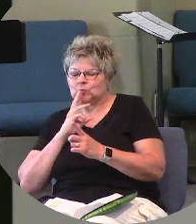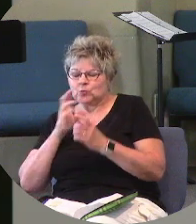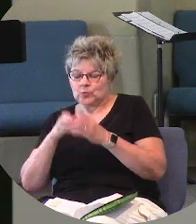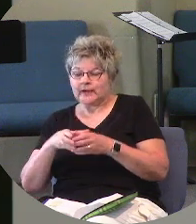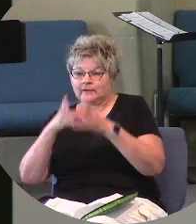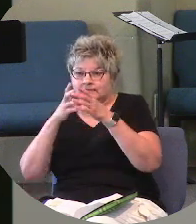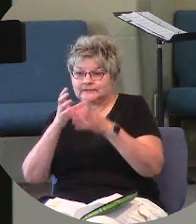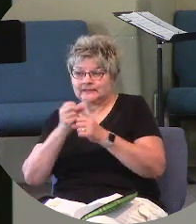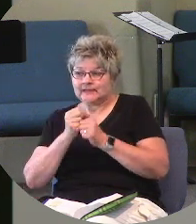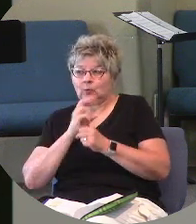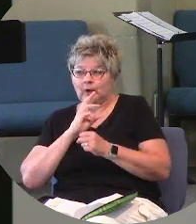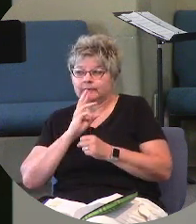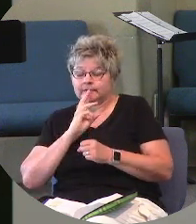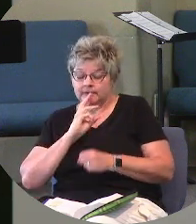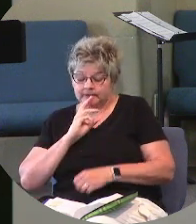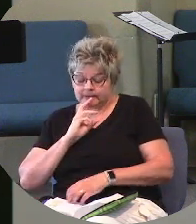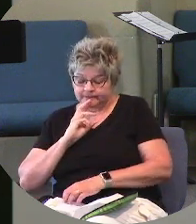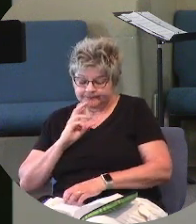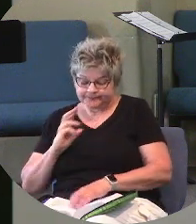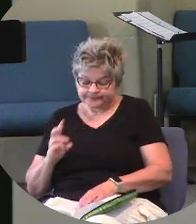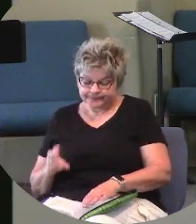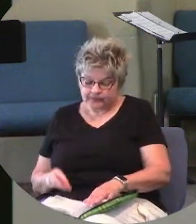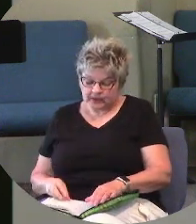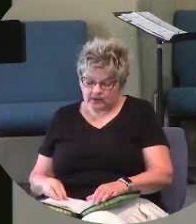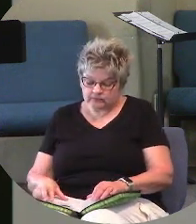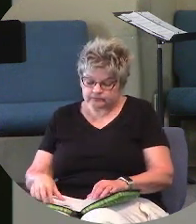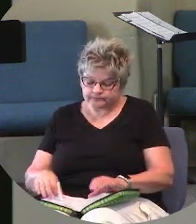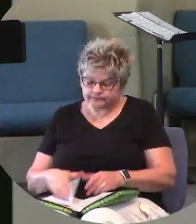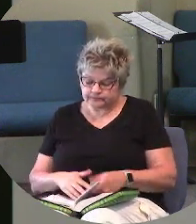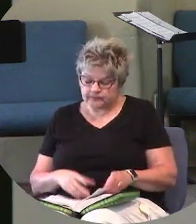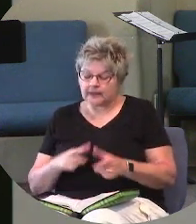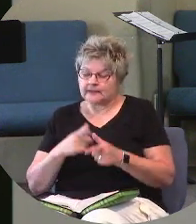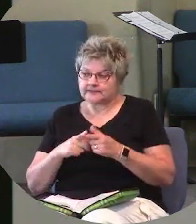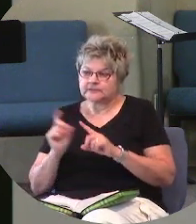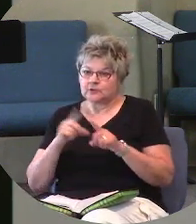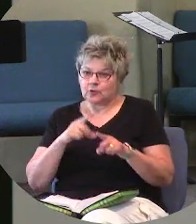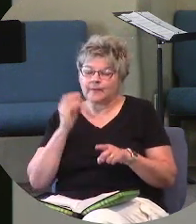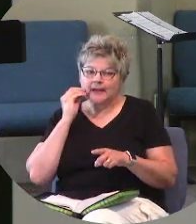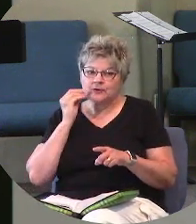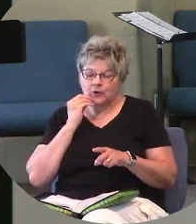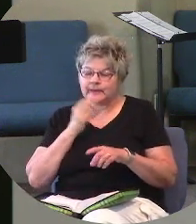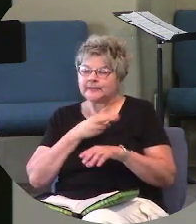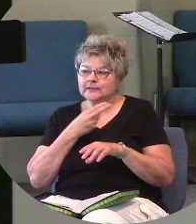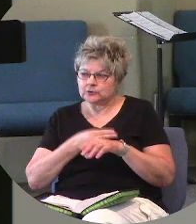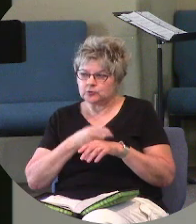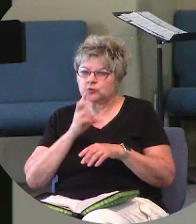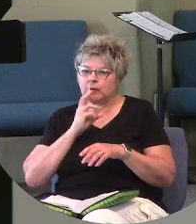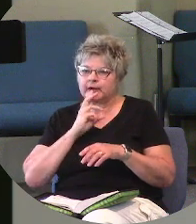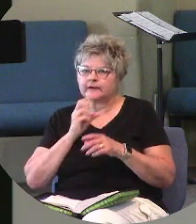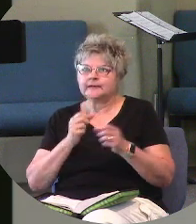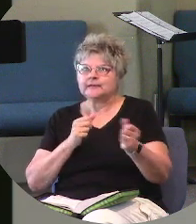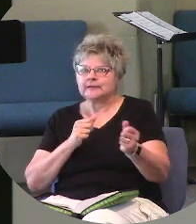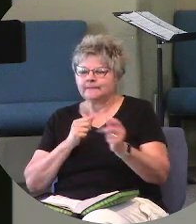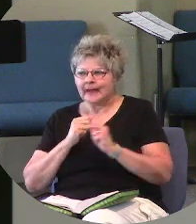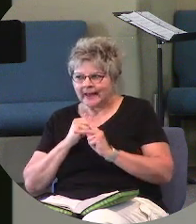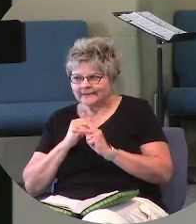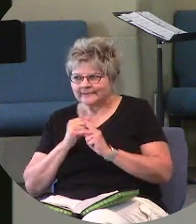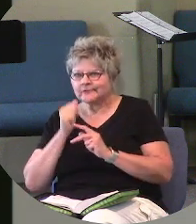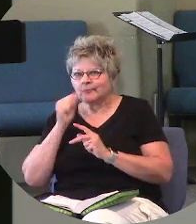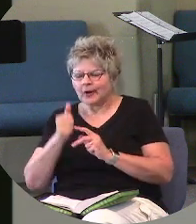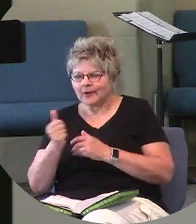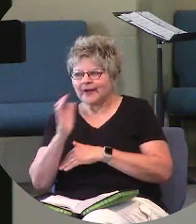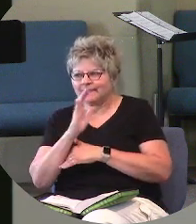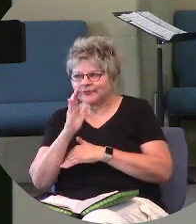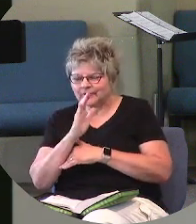so that she could go back home and use the water and come back tomorrow afternoon. And